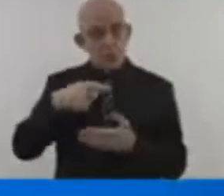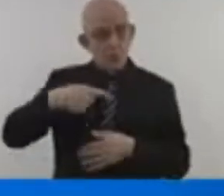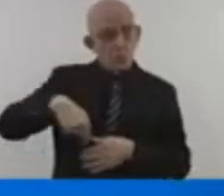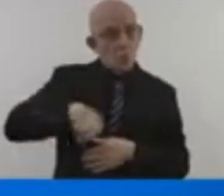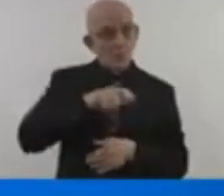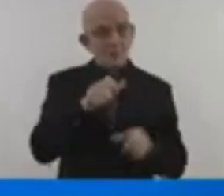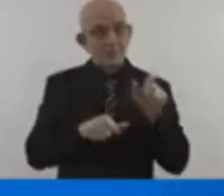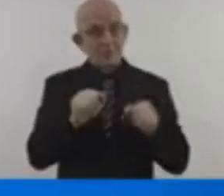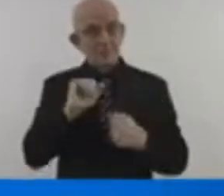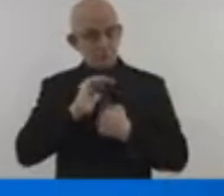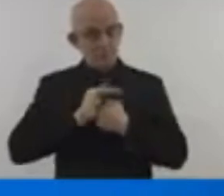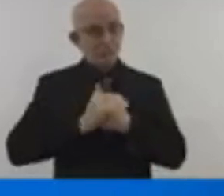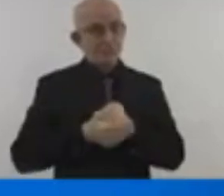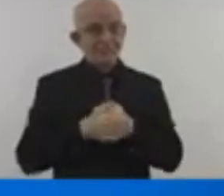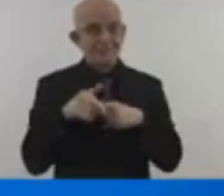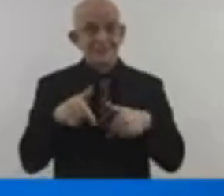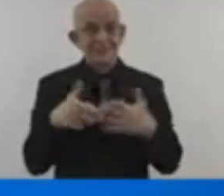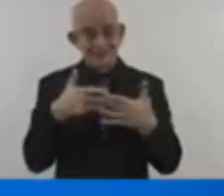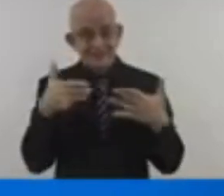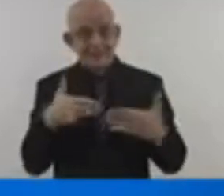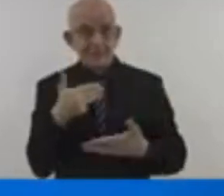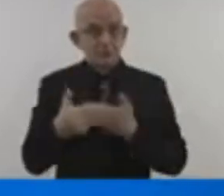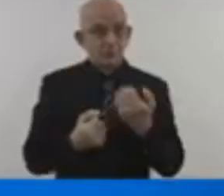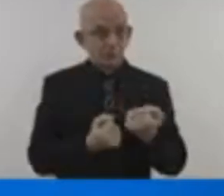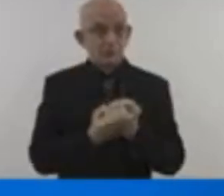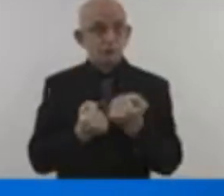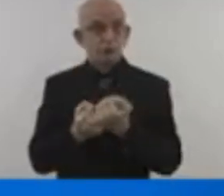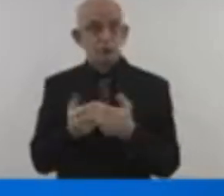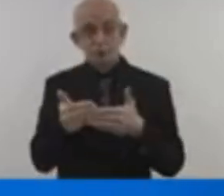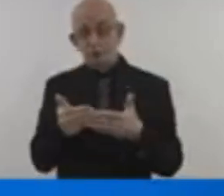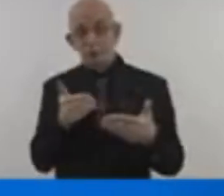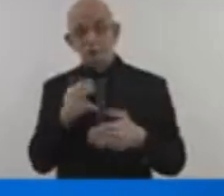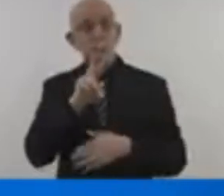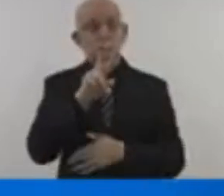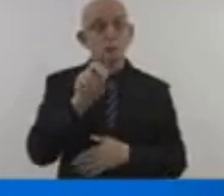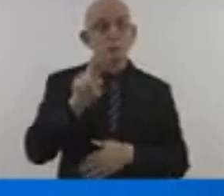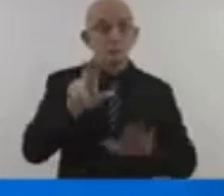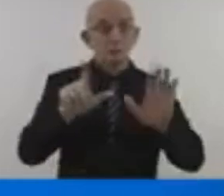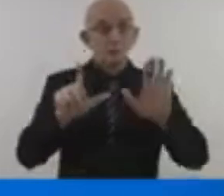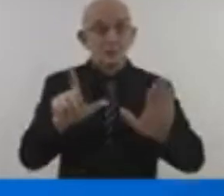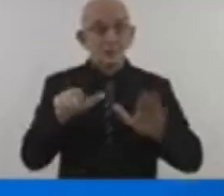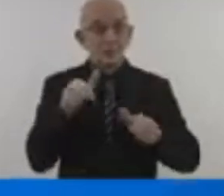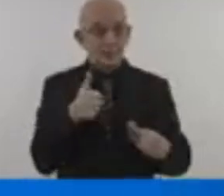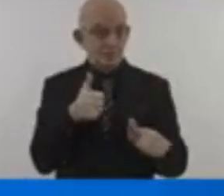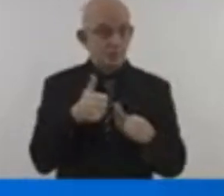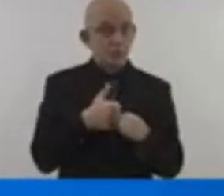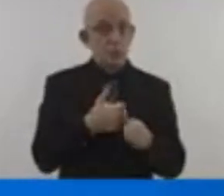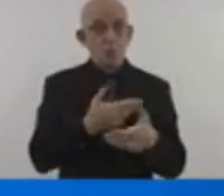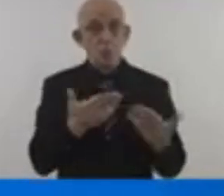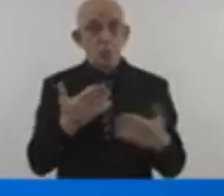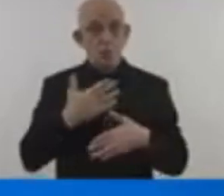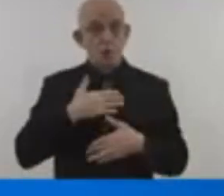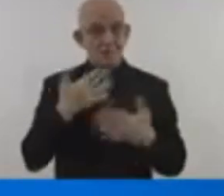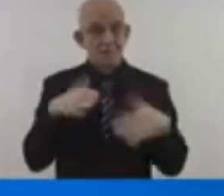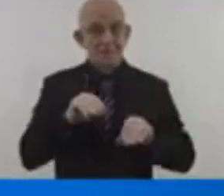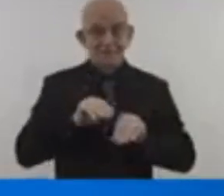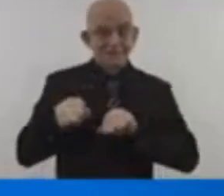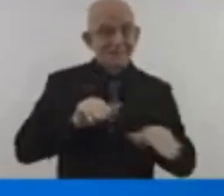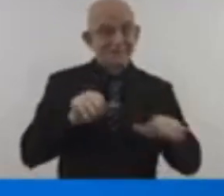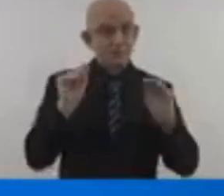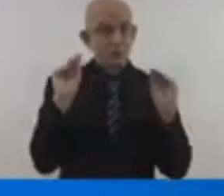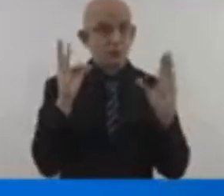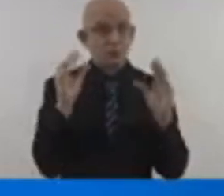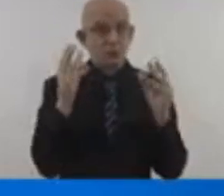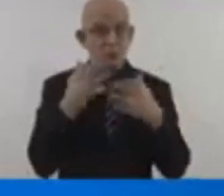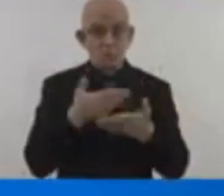And we need climate justice. Particularly a surge in pledges to the new loss and damage funds